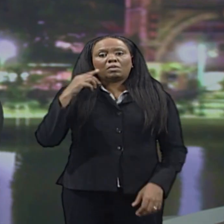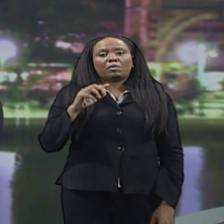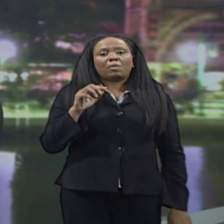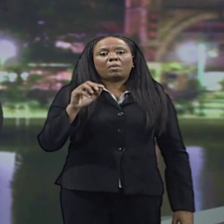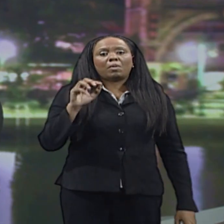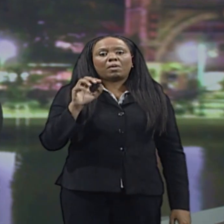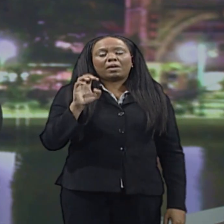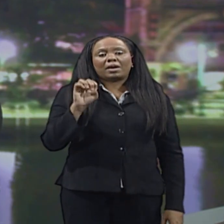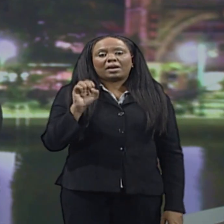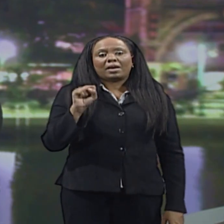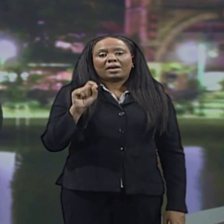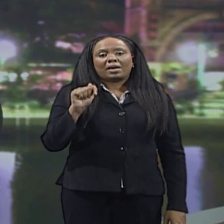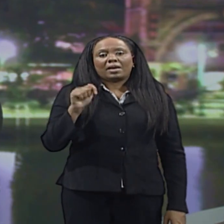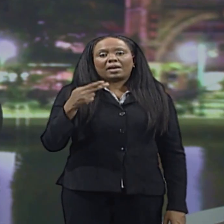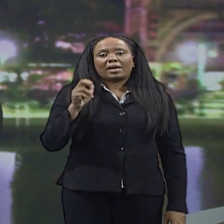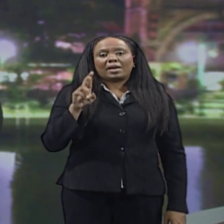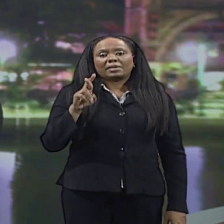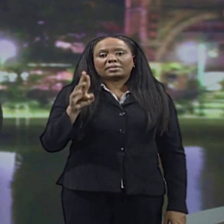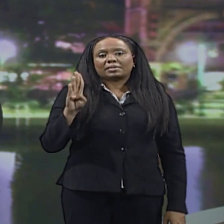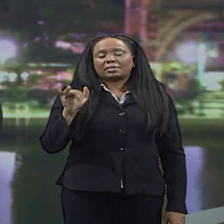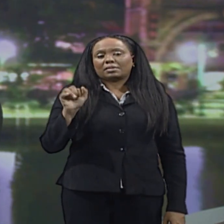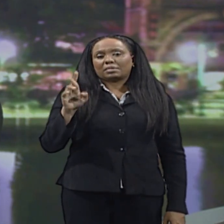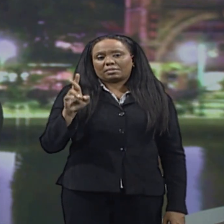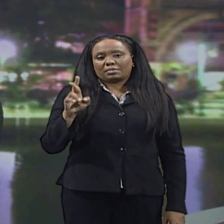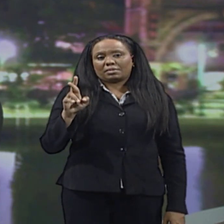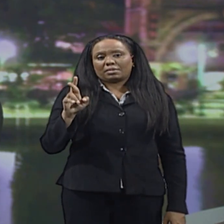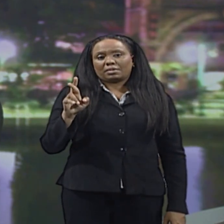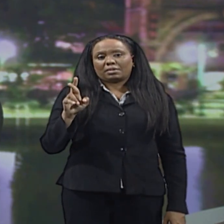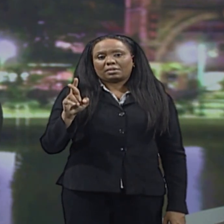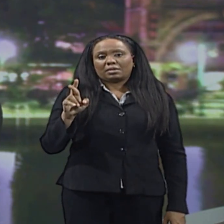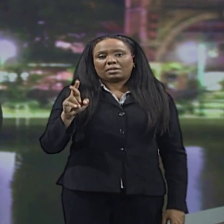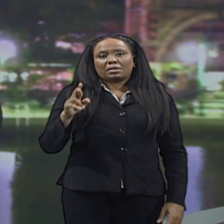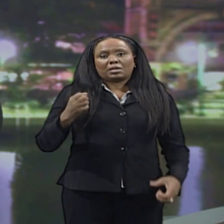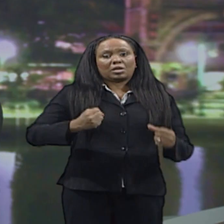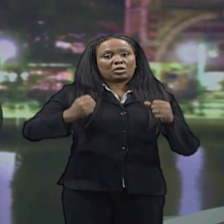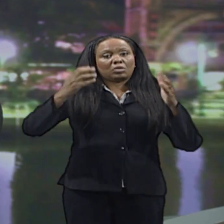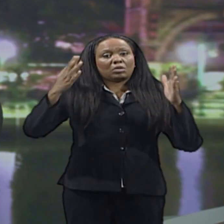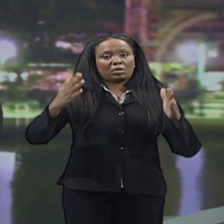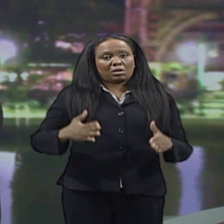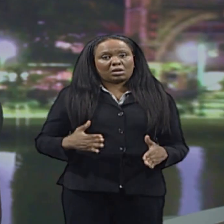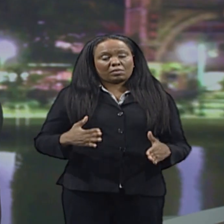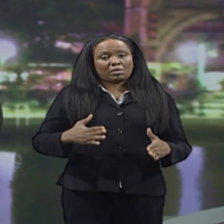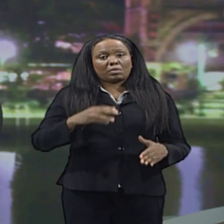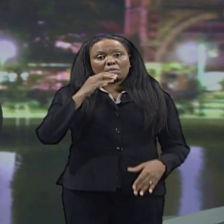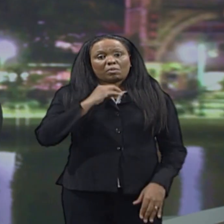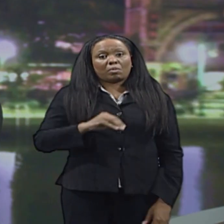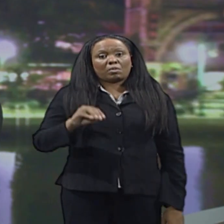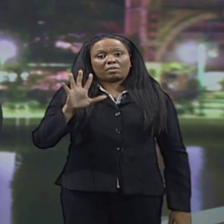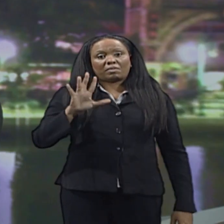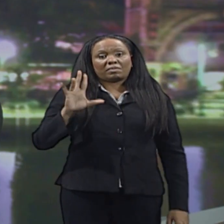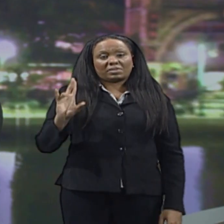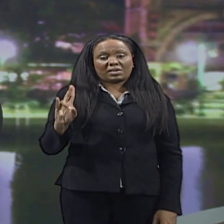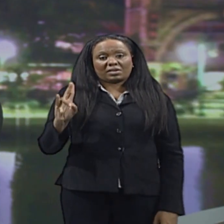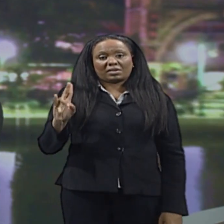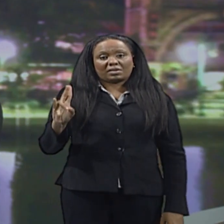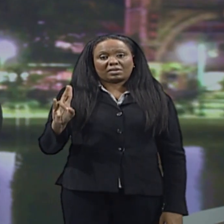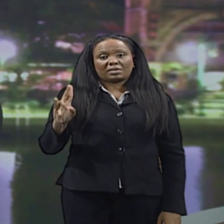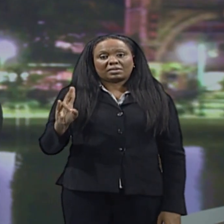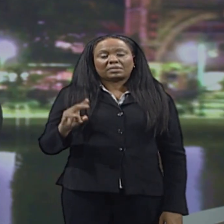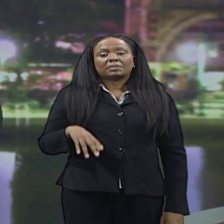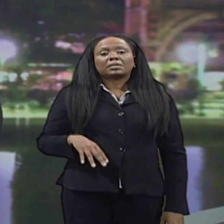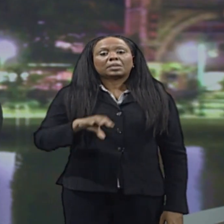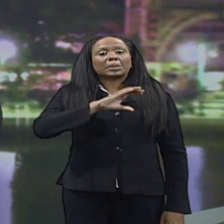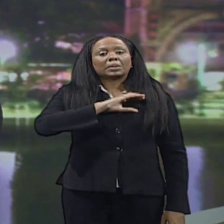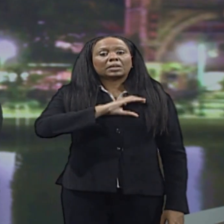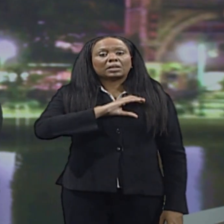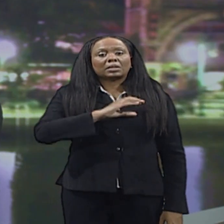a motorcade hosted by the DLP candidate for St. George South, Dr. Estabias Suku. The truck was driven by 57-year-old